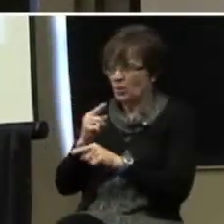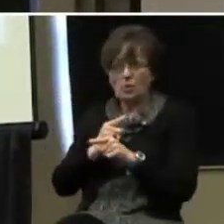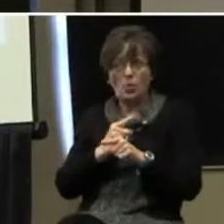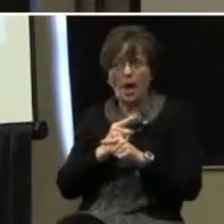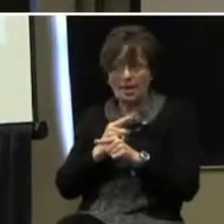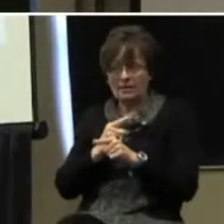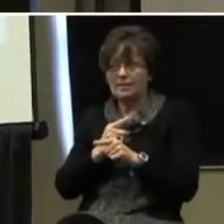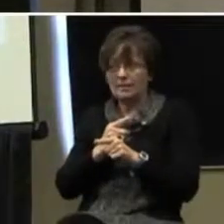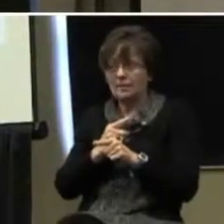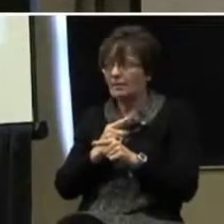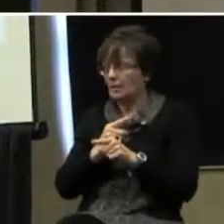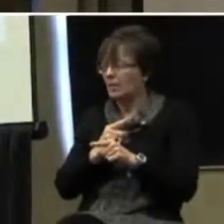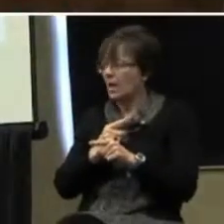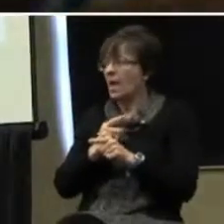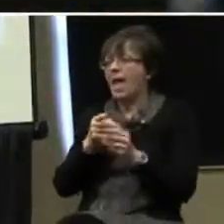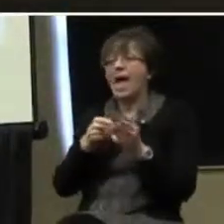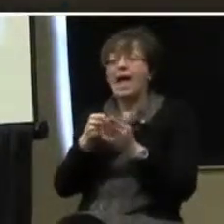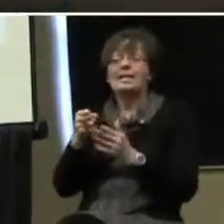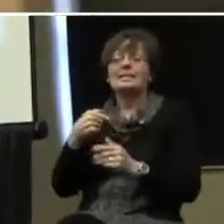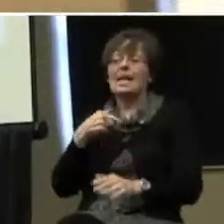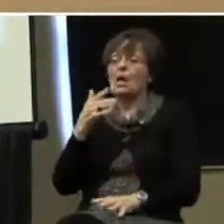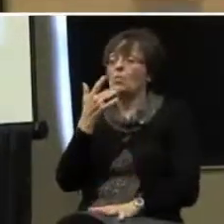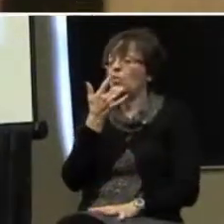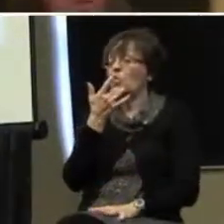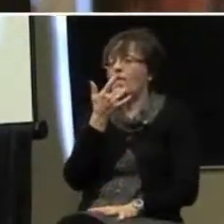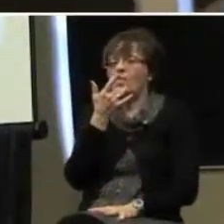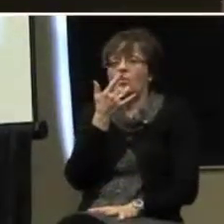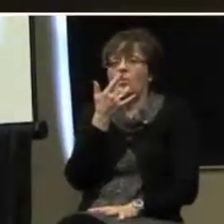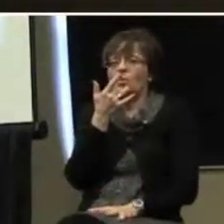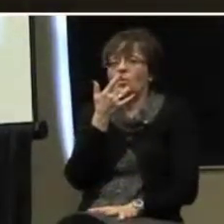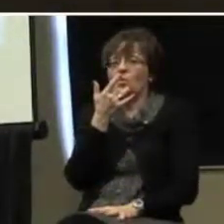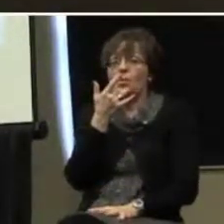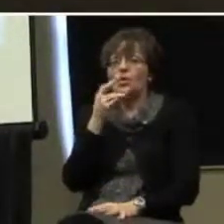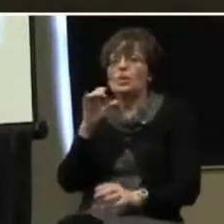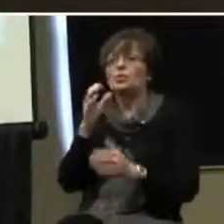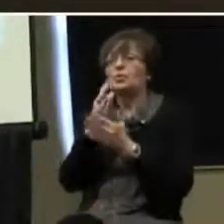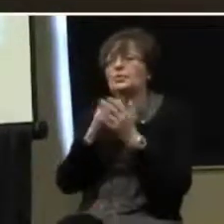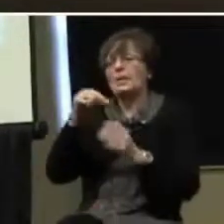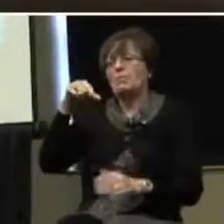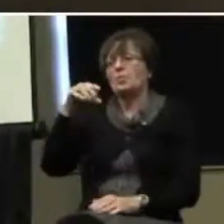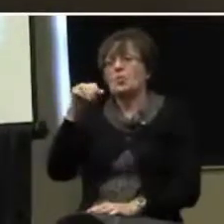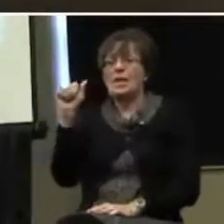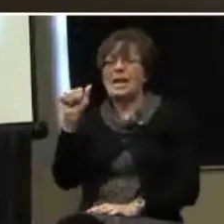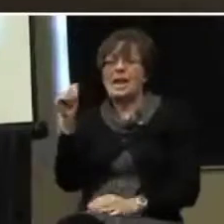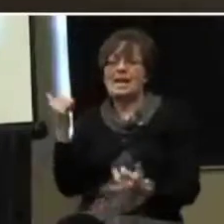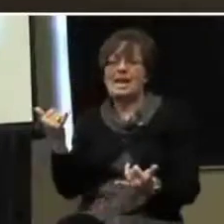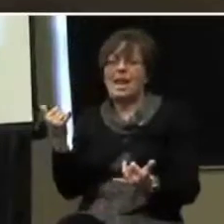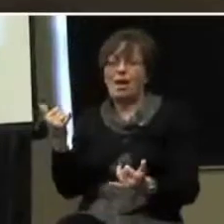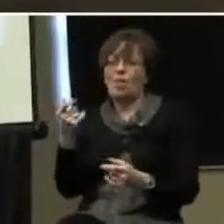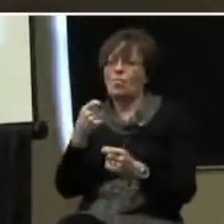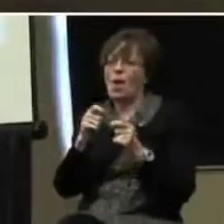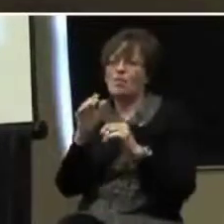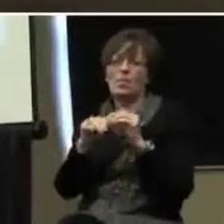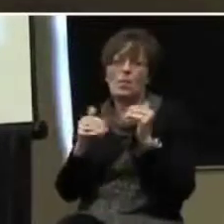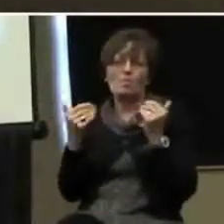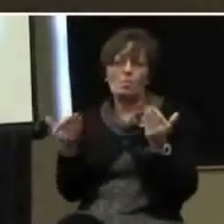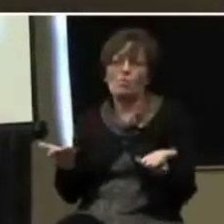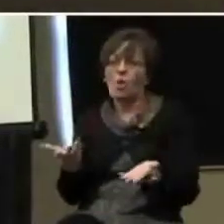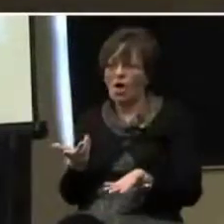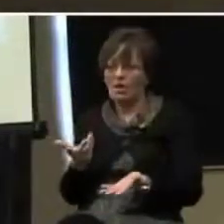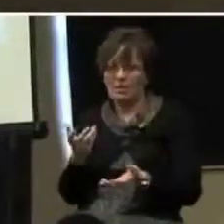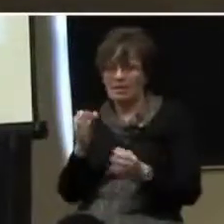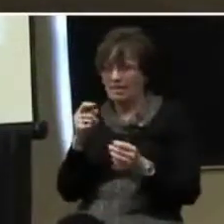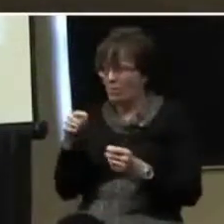is that correct? Honestly, I would rather do some Q&A right now, rather than moving on,